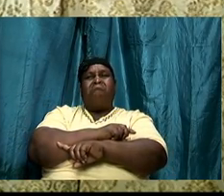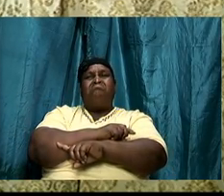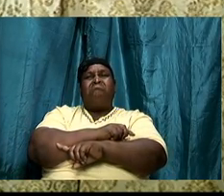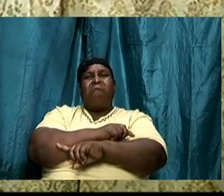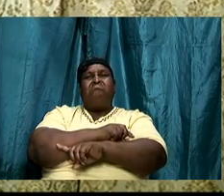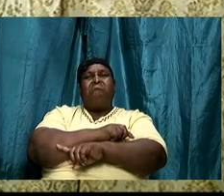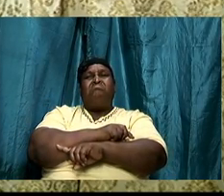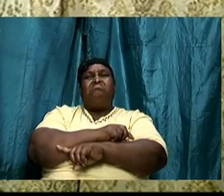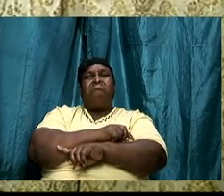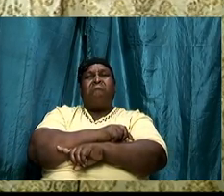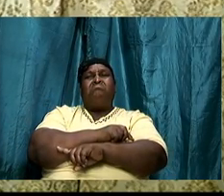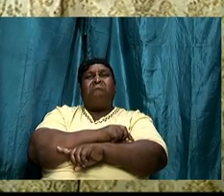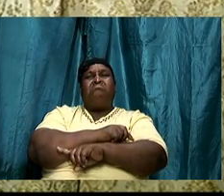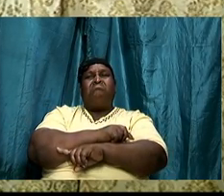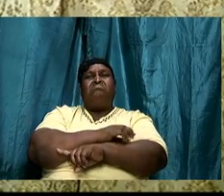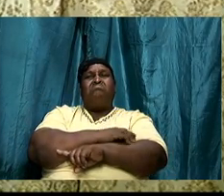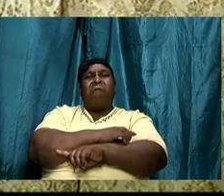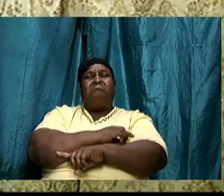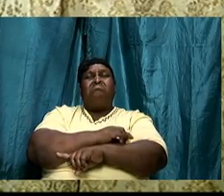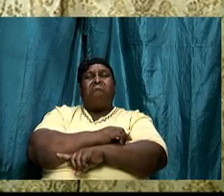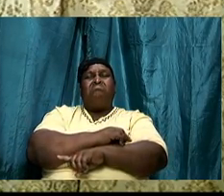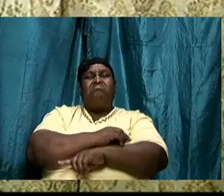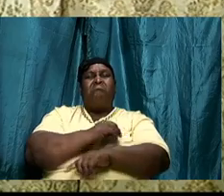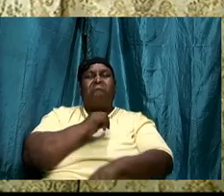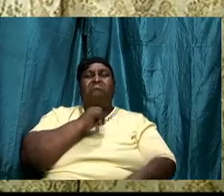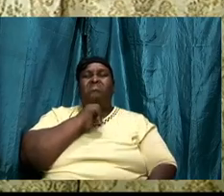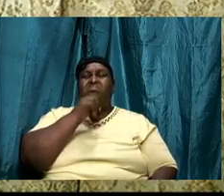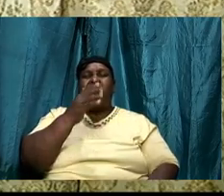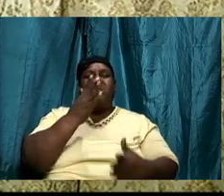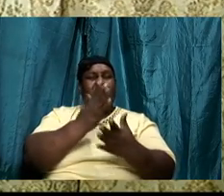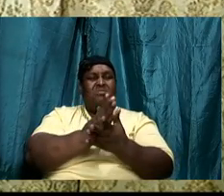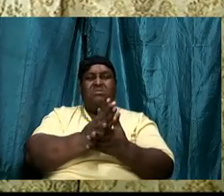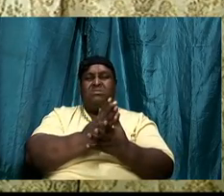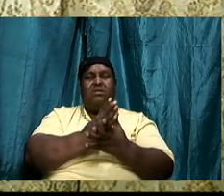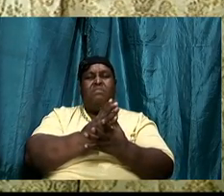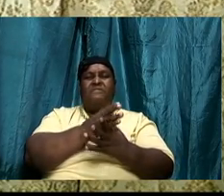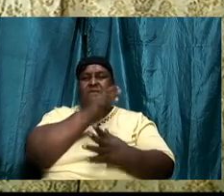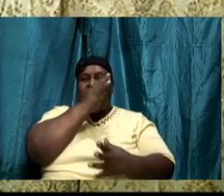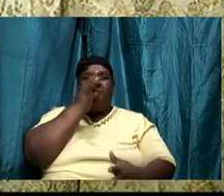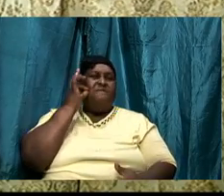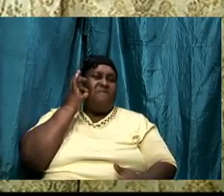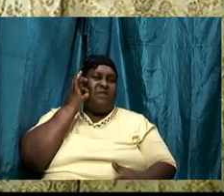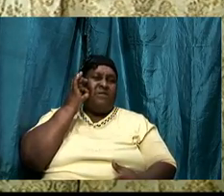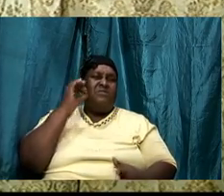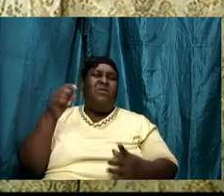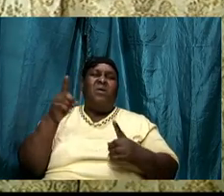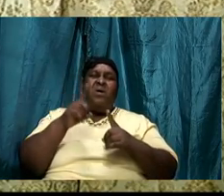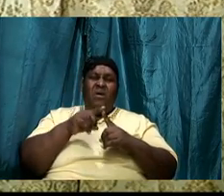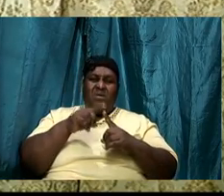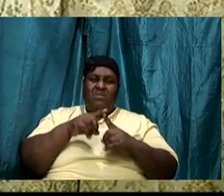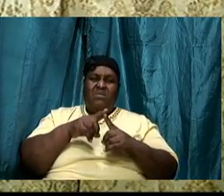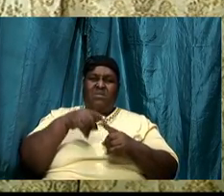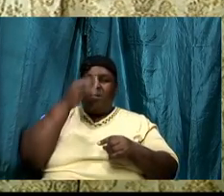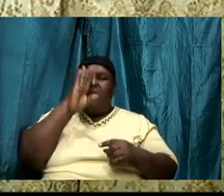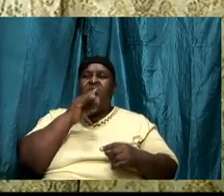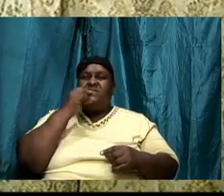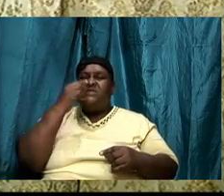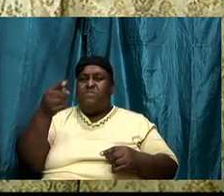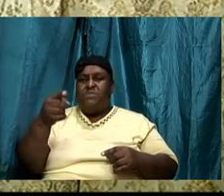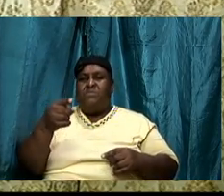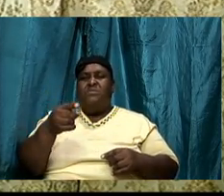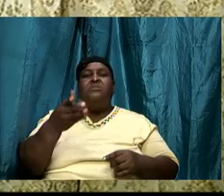and they are not going to stop until God speak to them